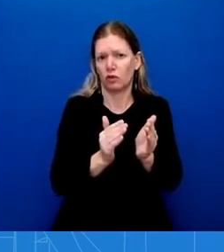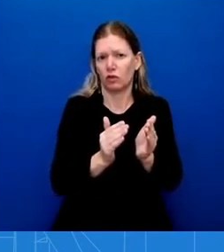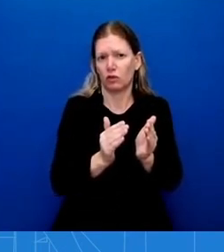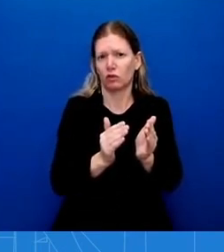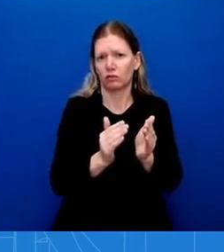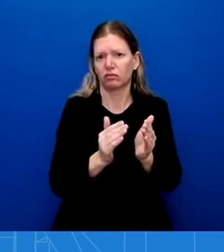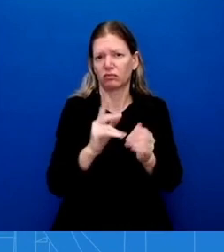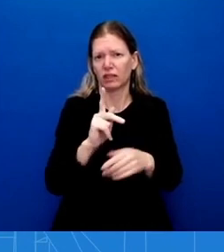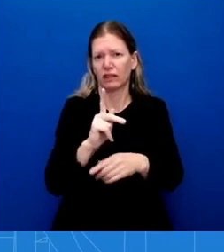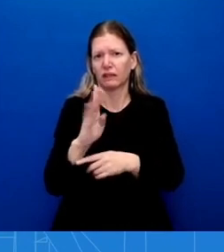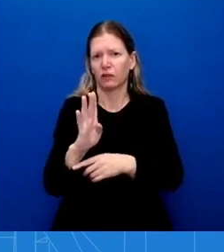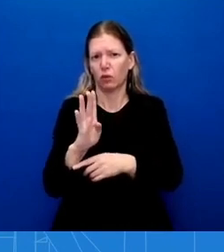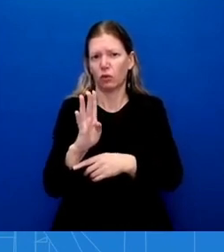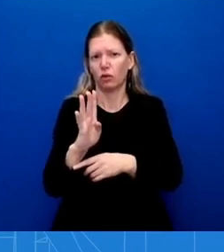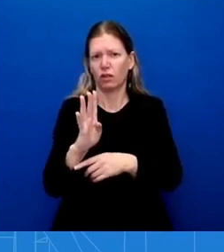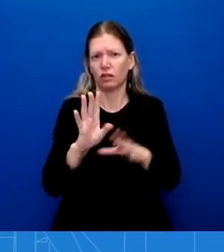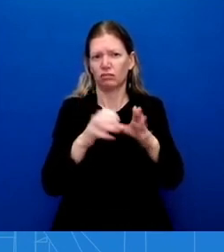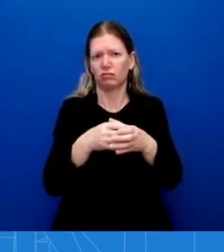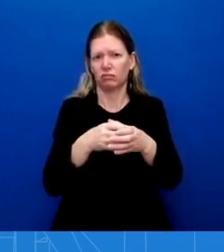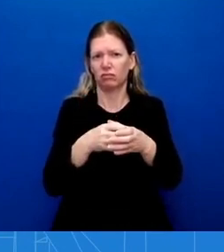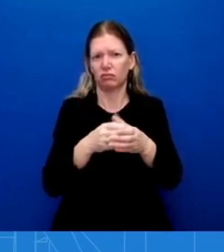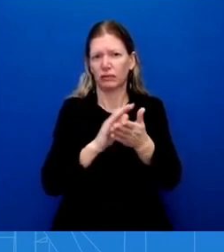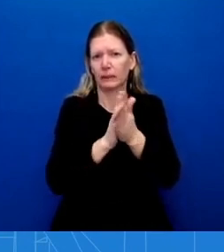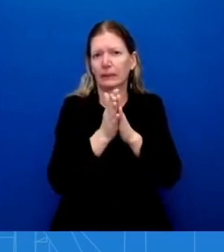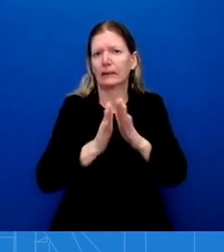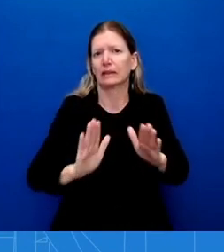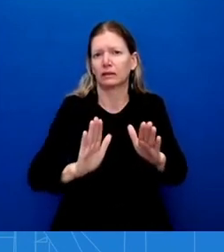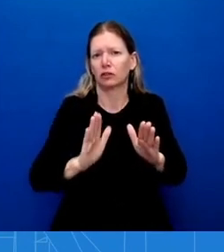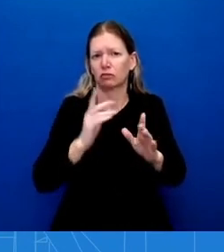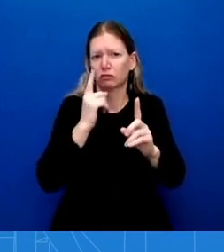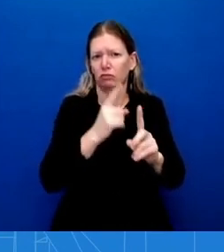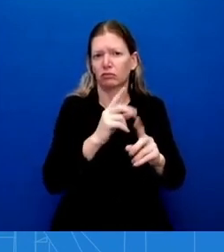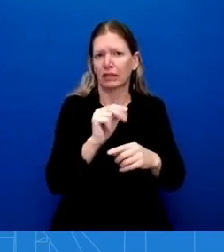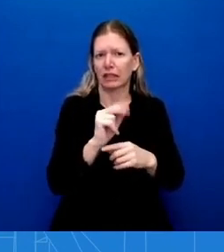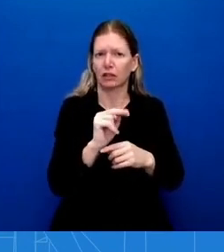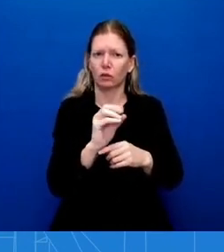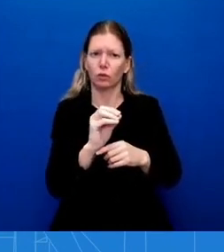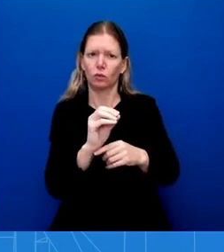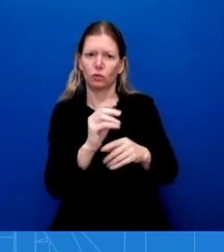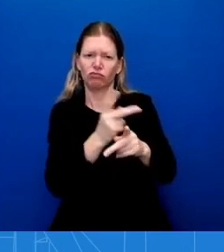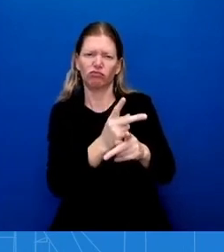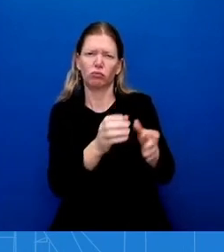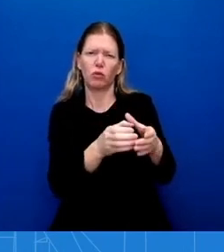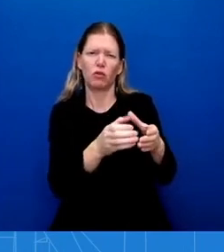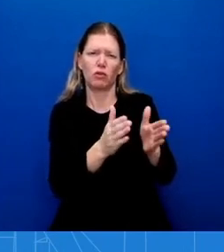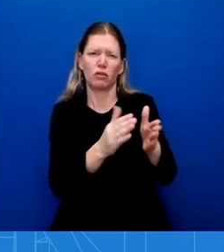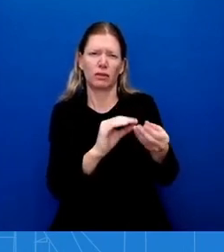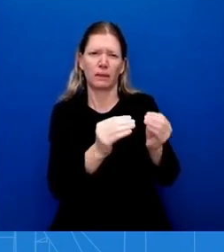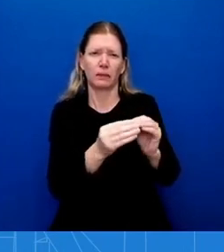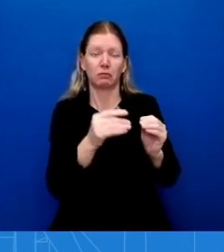keeps there. A small number. I don't expect that number is going to change or there'll be any additional U.S.